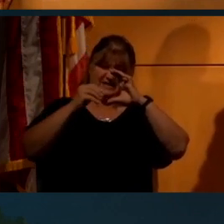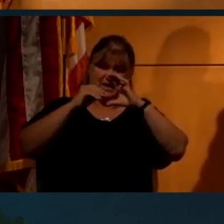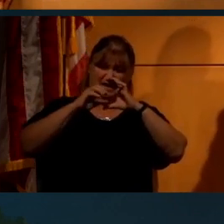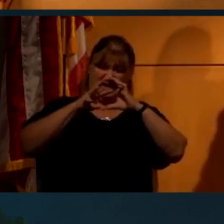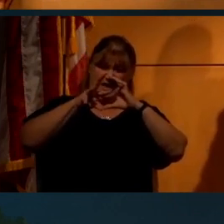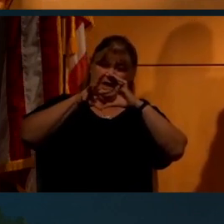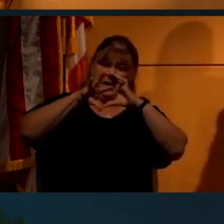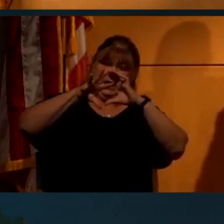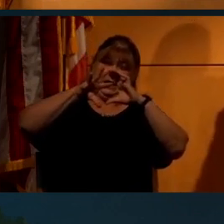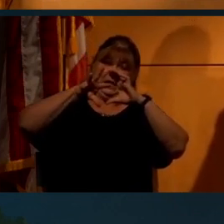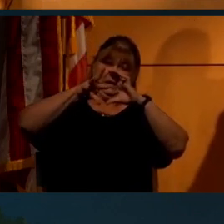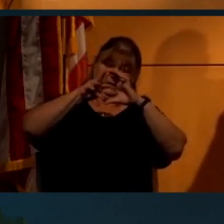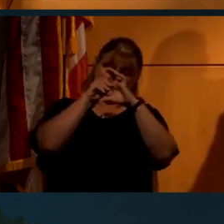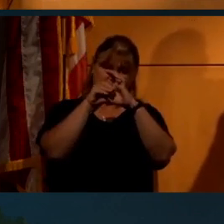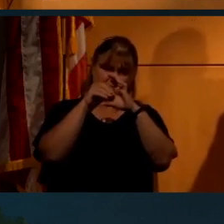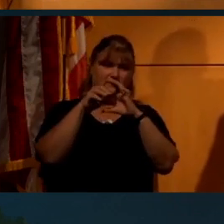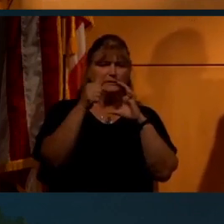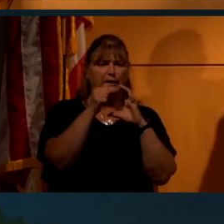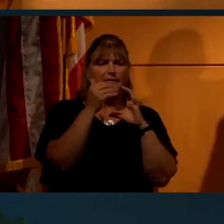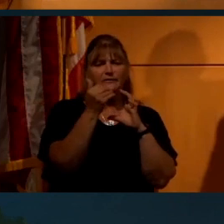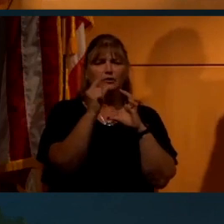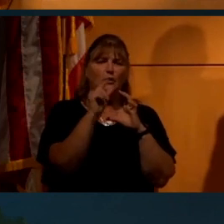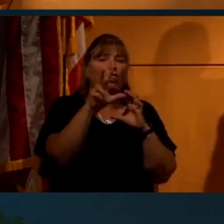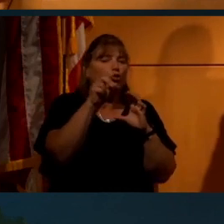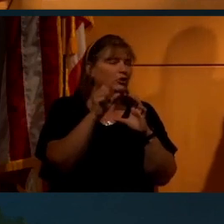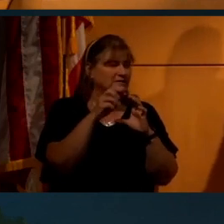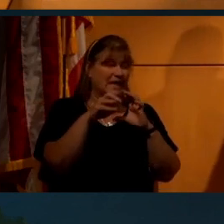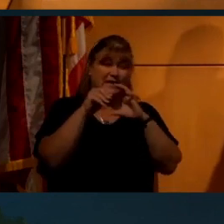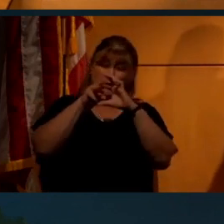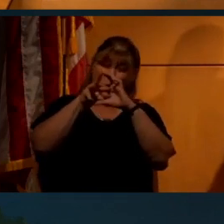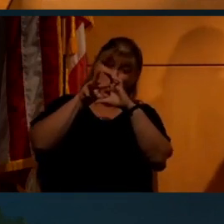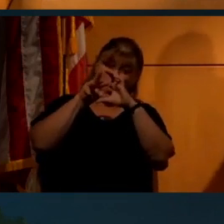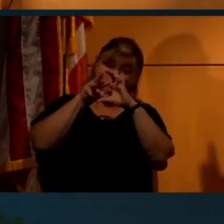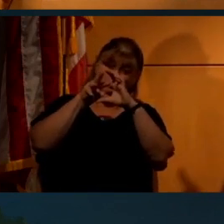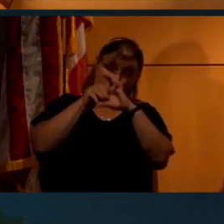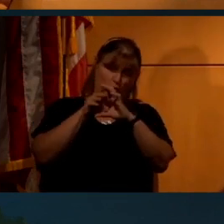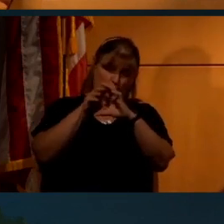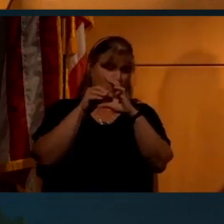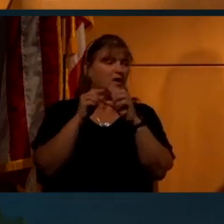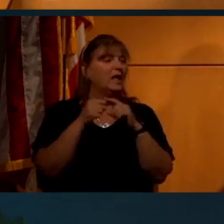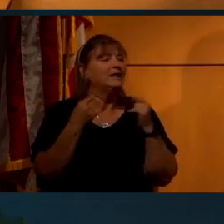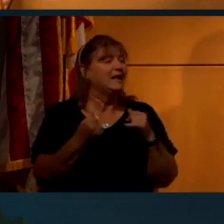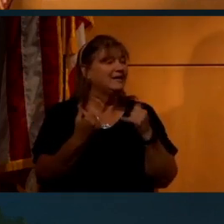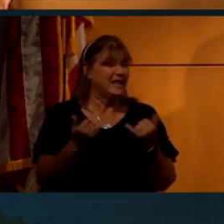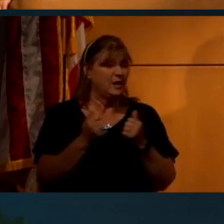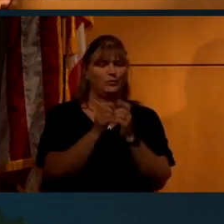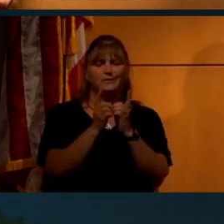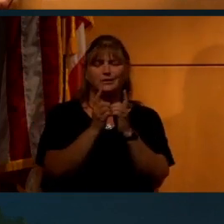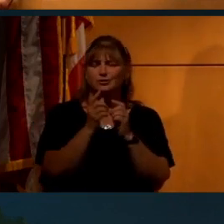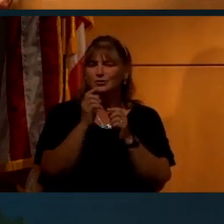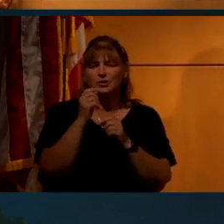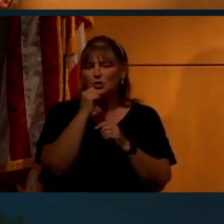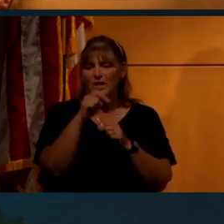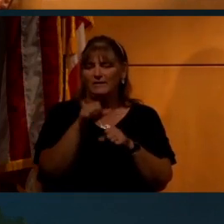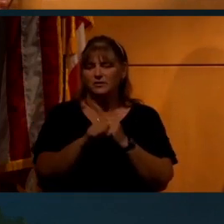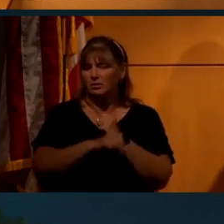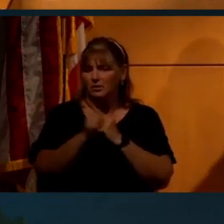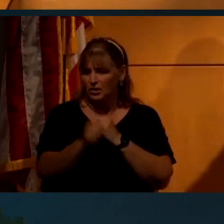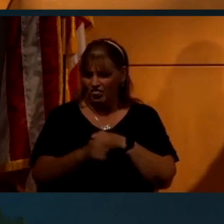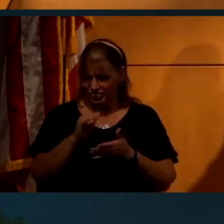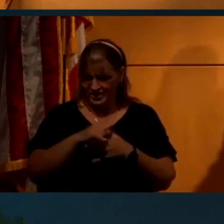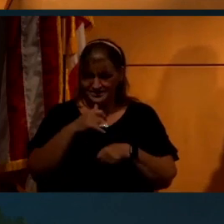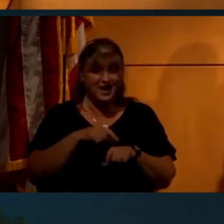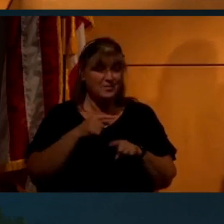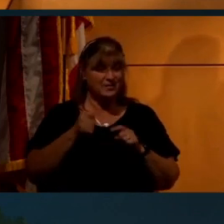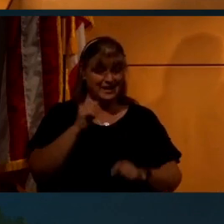a long exposure, 10, 15, 20, 30 seconds, whatever. Now, today with digital cameras, you don't have to take that long of an exposure.